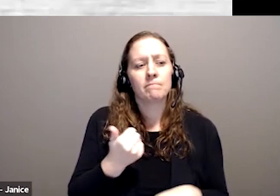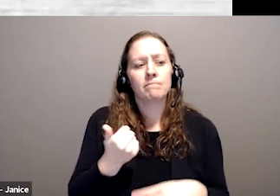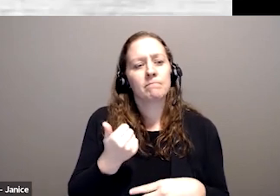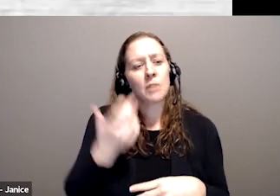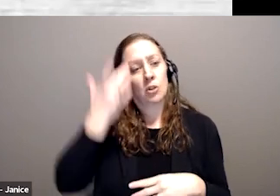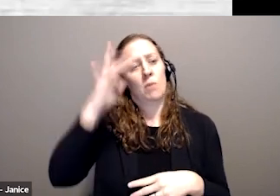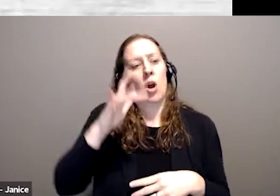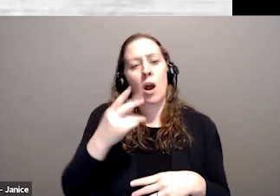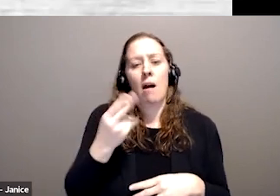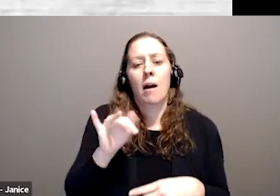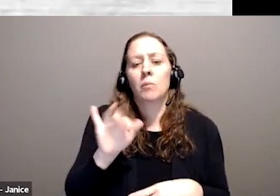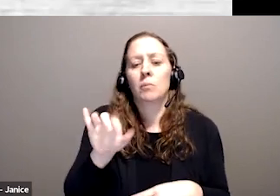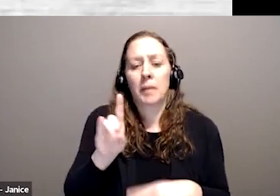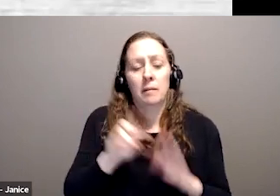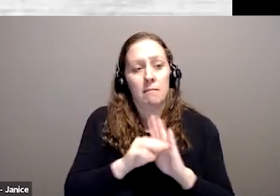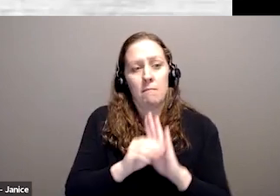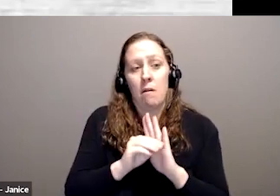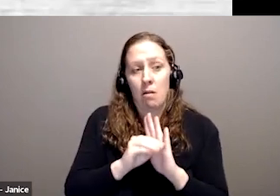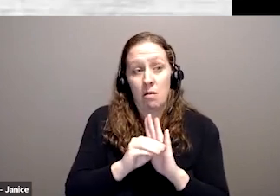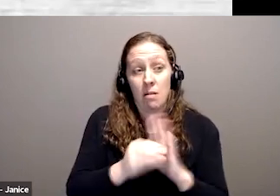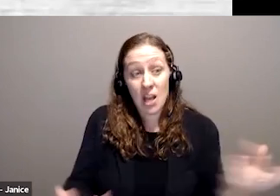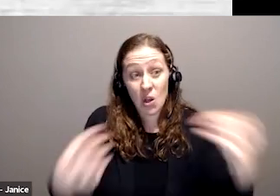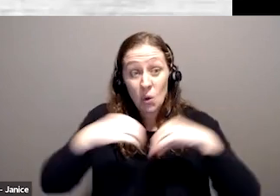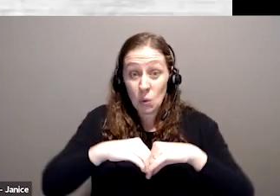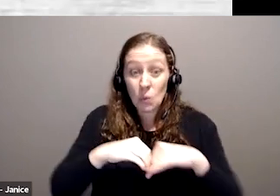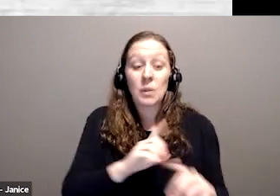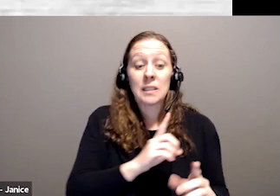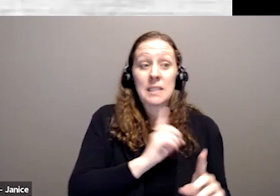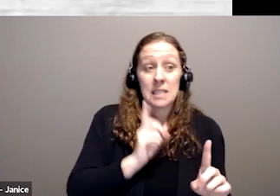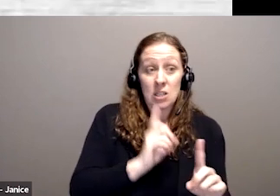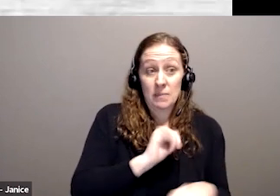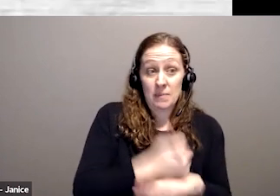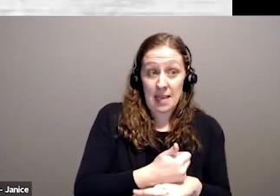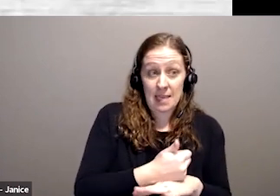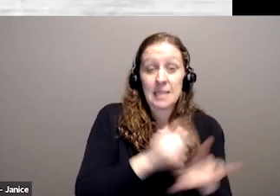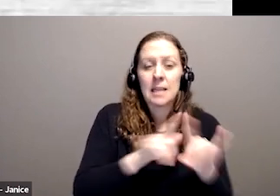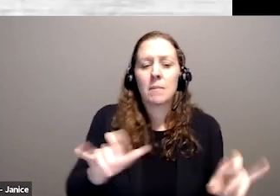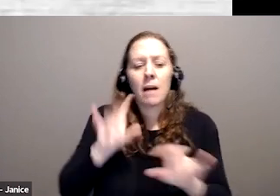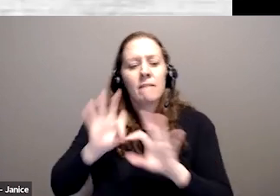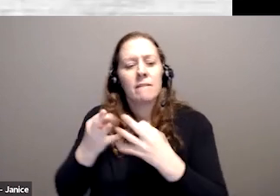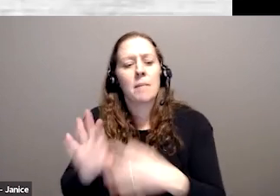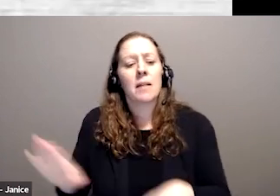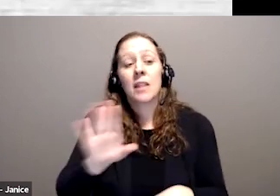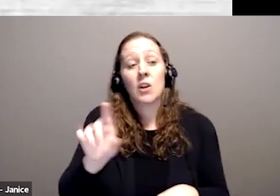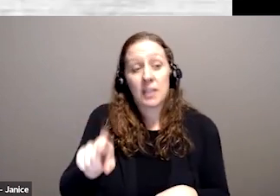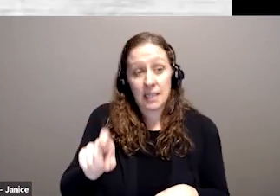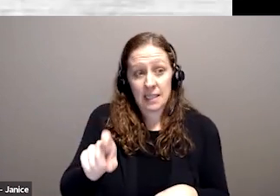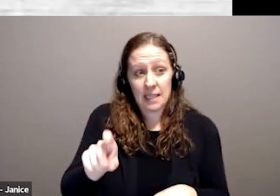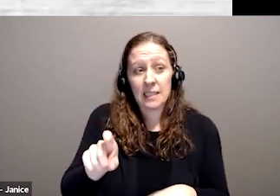all major features of a single-based benefit unit, while recognizing elements of family need by harmonizing benefits